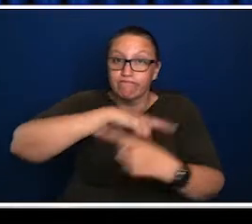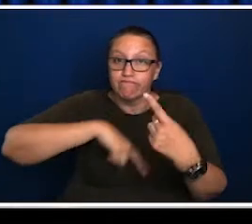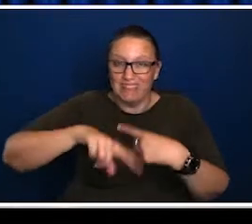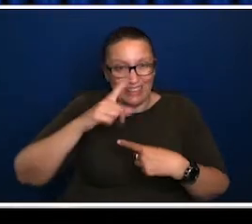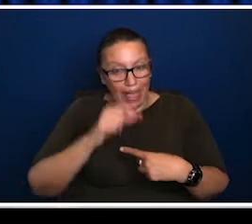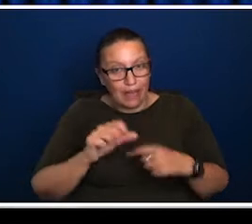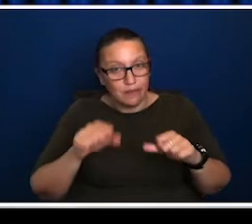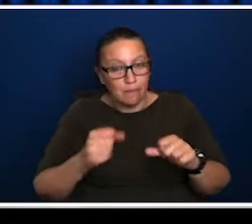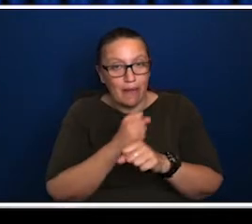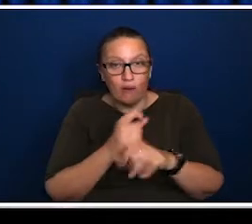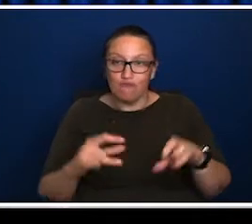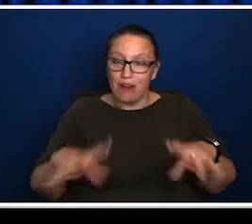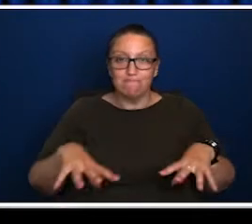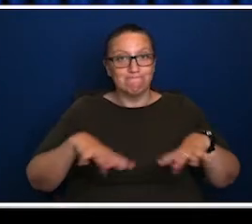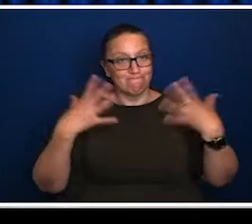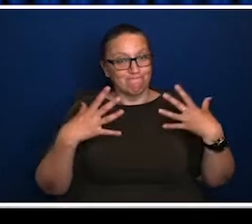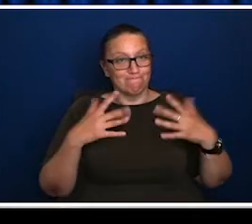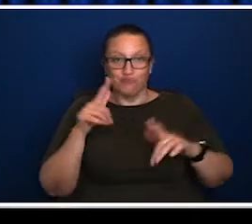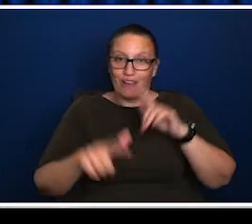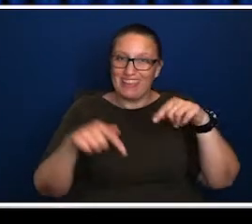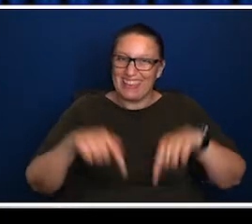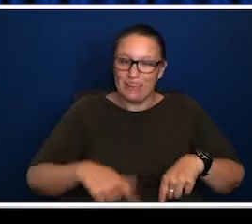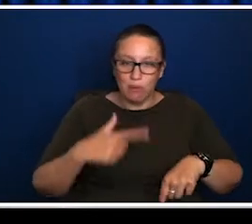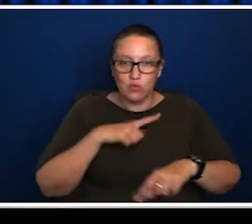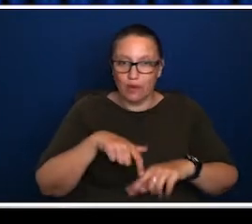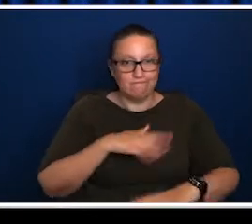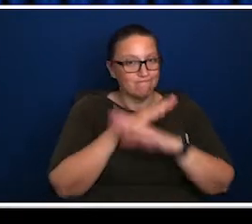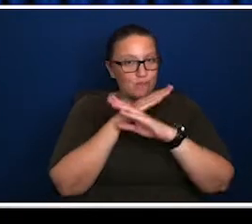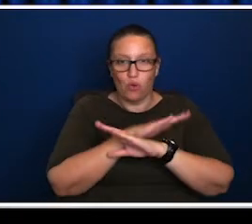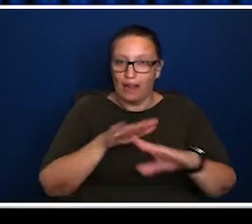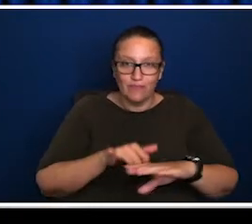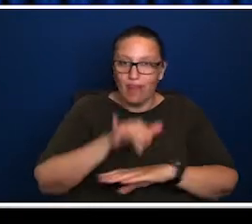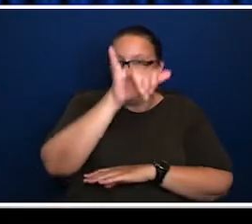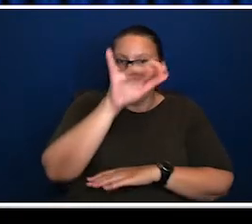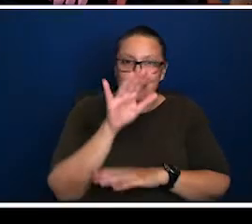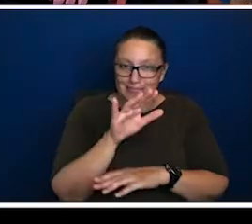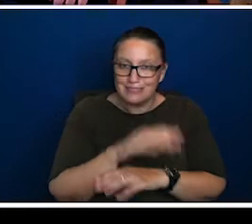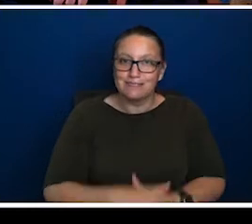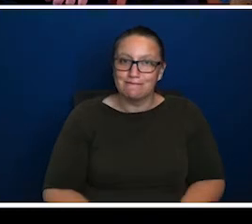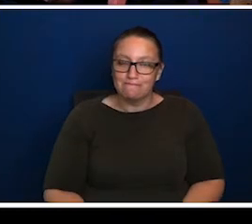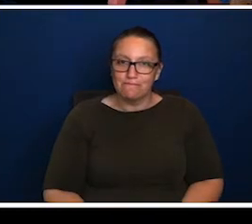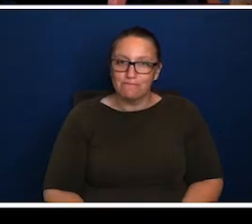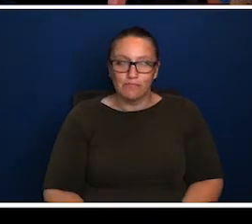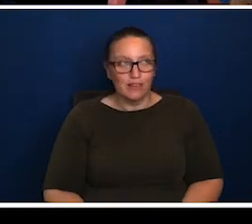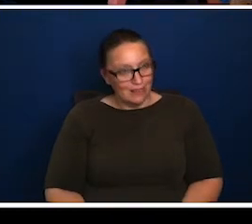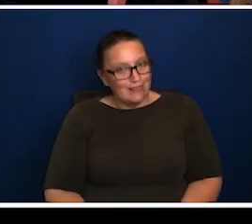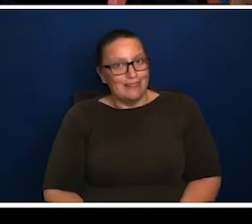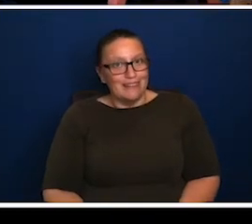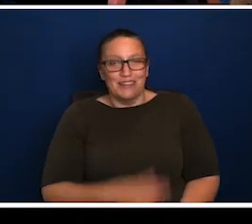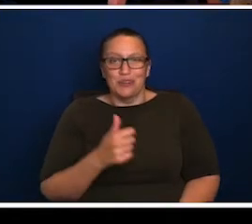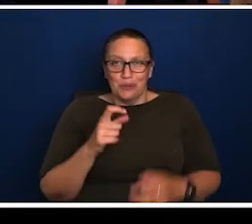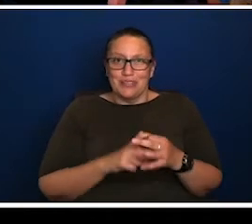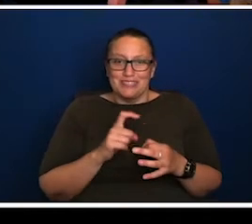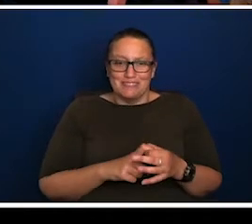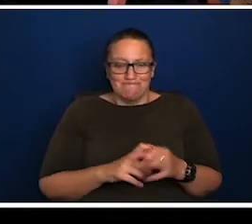of Australians love of travel now that we are in a situation where we can't jump on planes and go overseas? Yeah. Oh, good question. Good question.